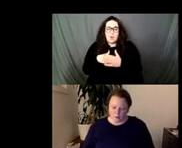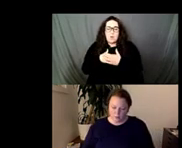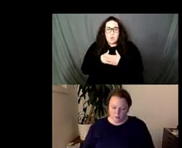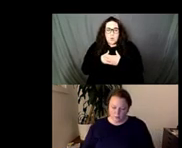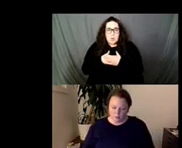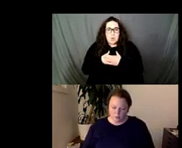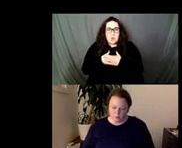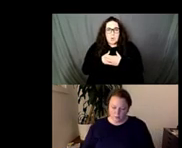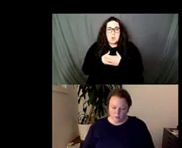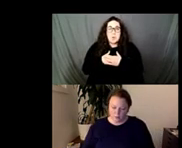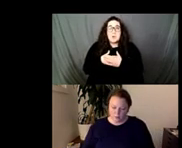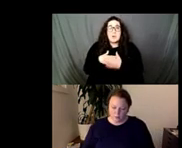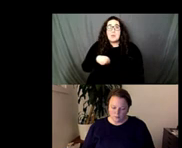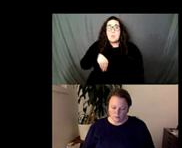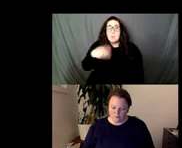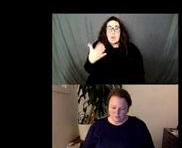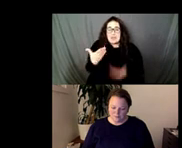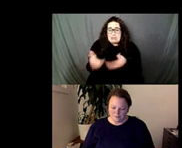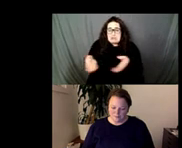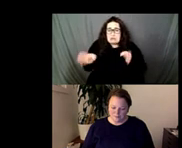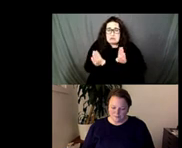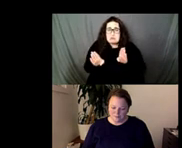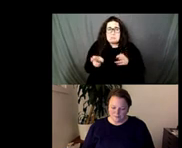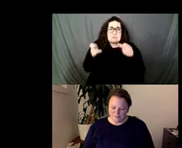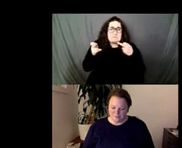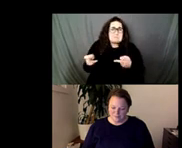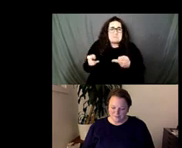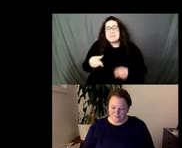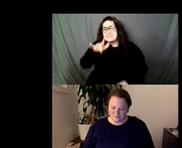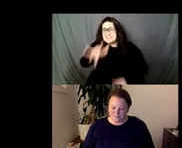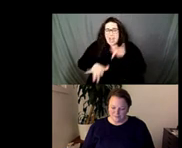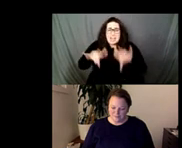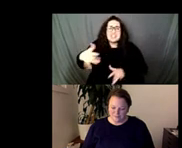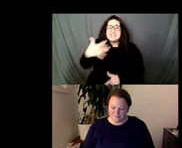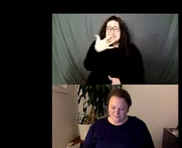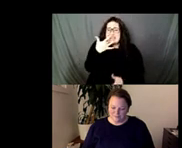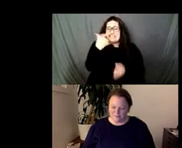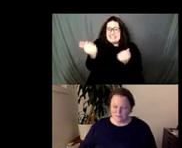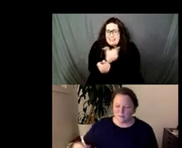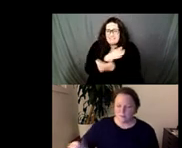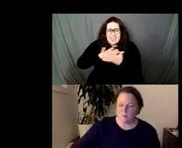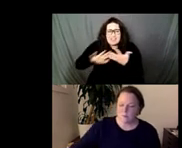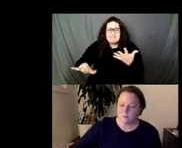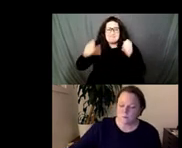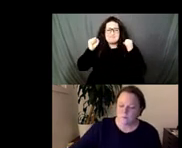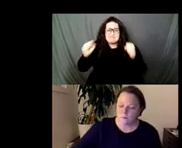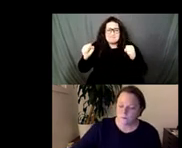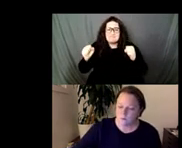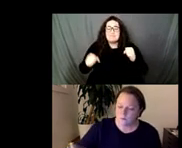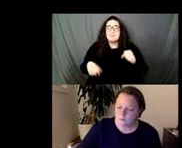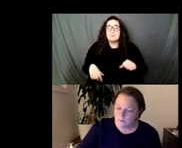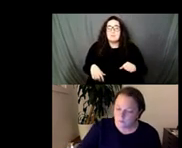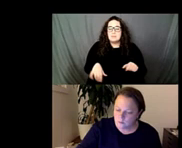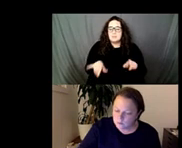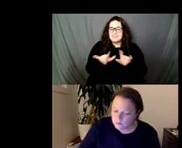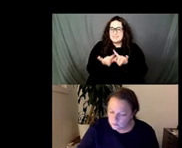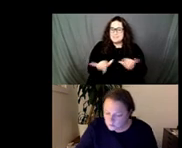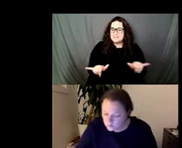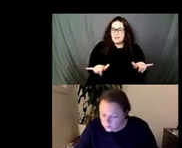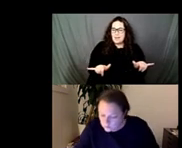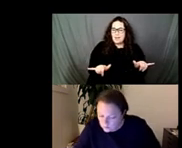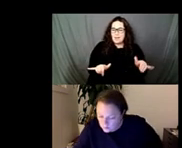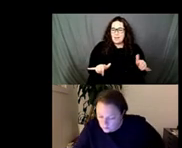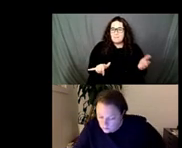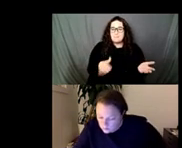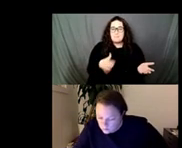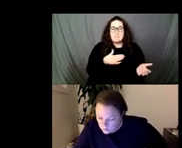what the white cube says you know touch taste do all of these things and then um now kind of being in this this